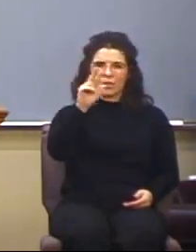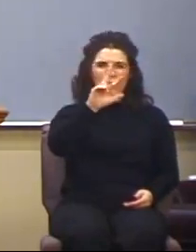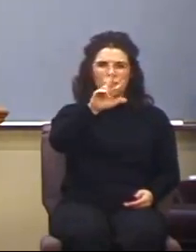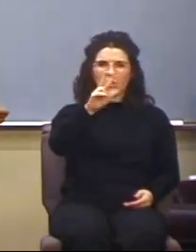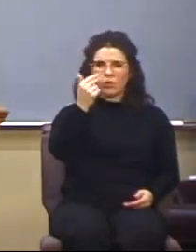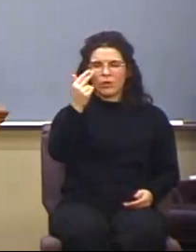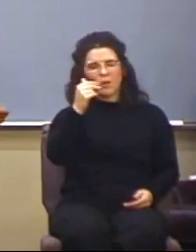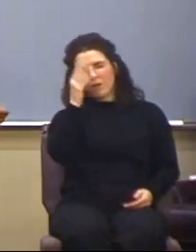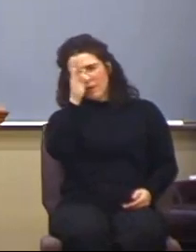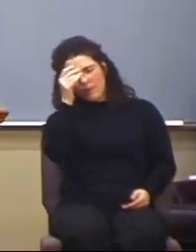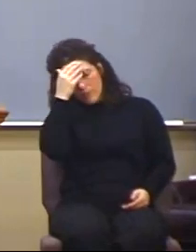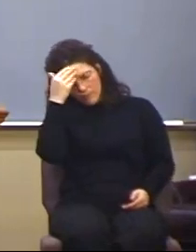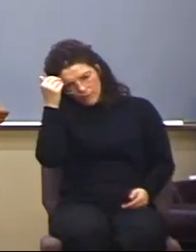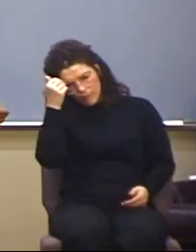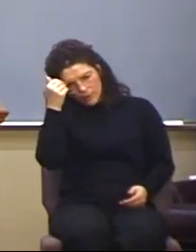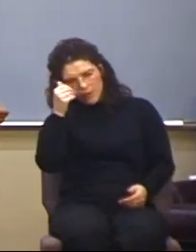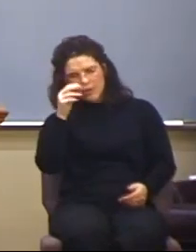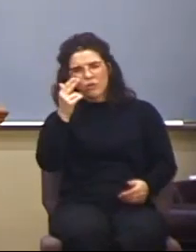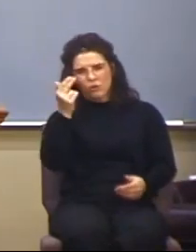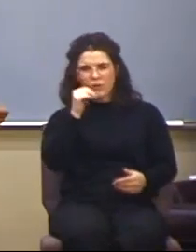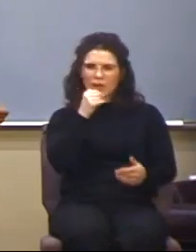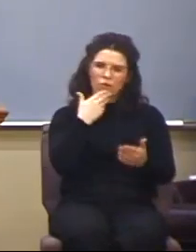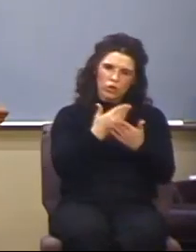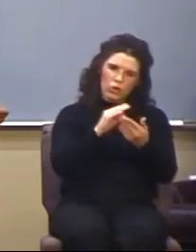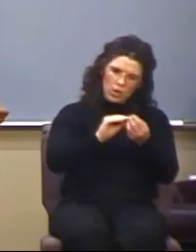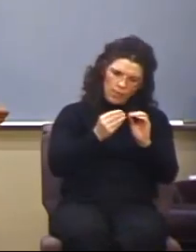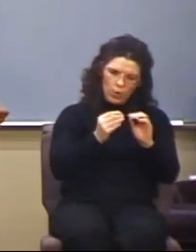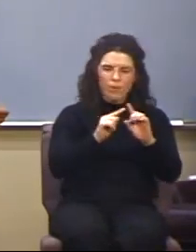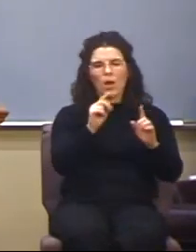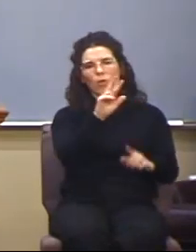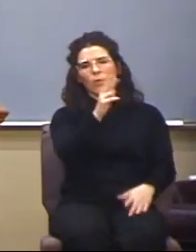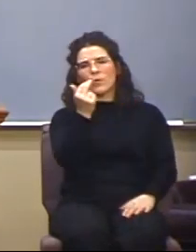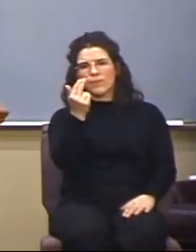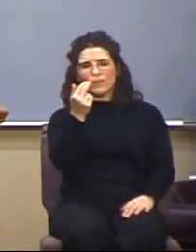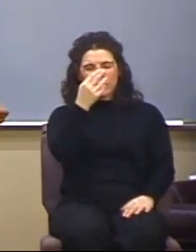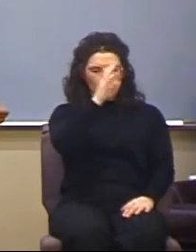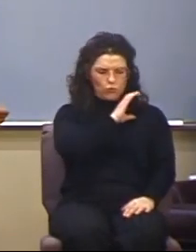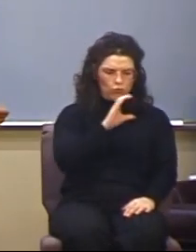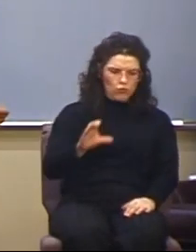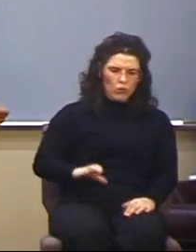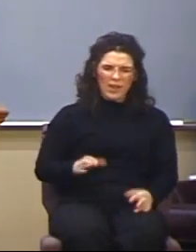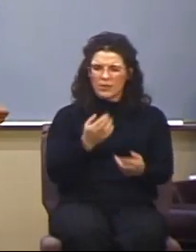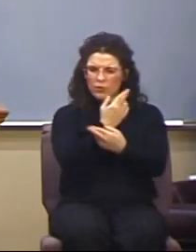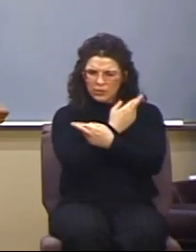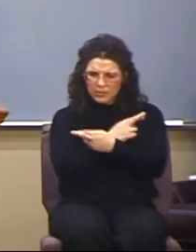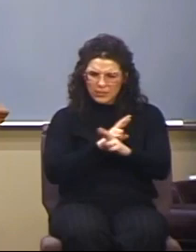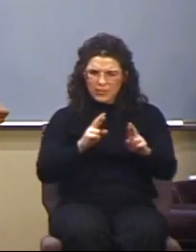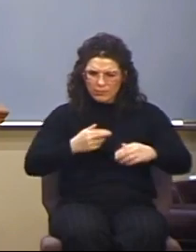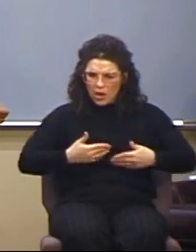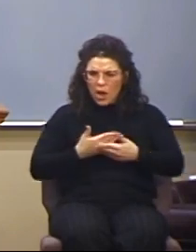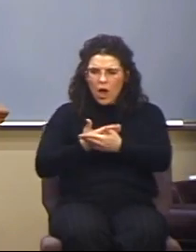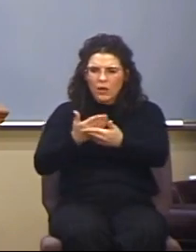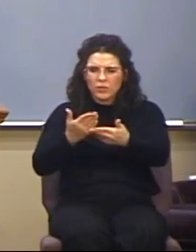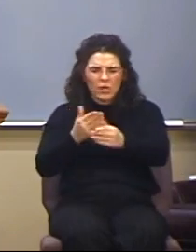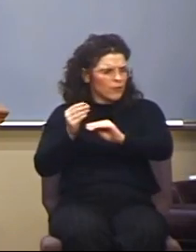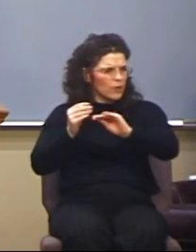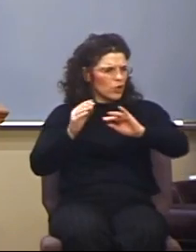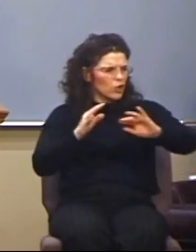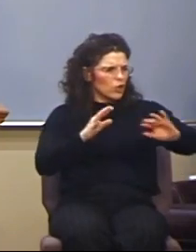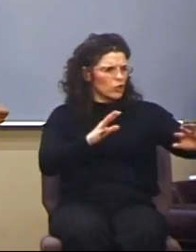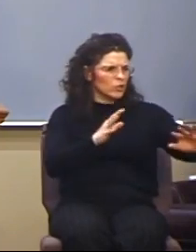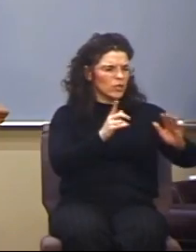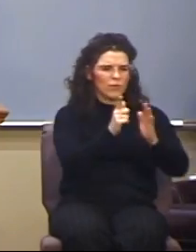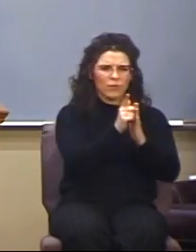13, not a good number. You understand? Galatians, chapter 3, verse 13. Christ hath redeemed us from the curse of the law,